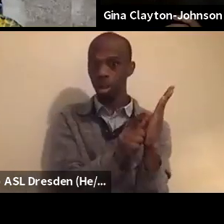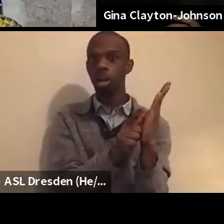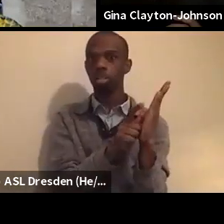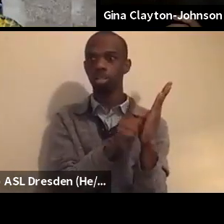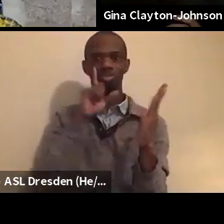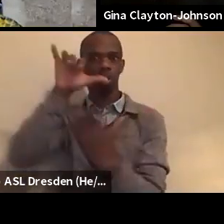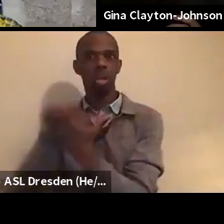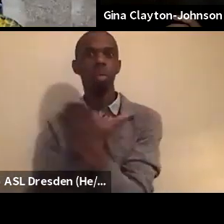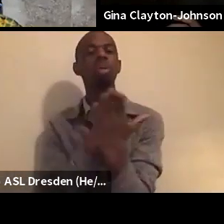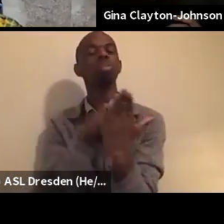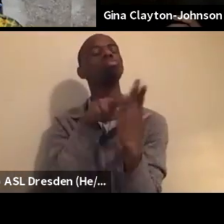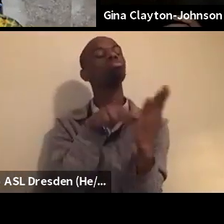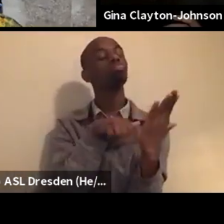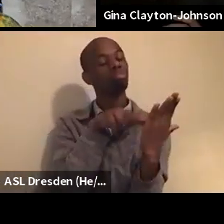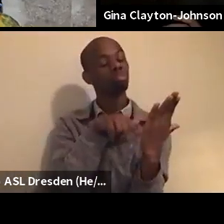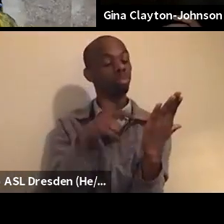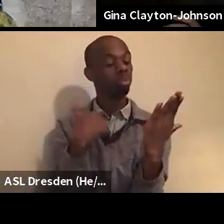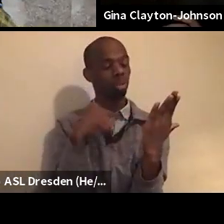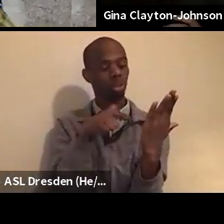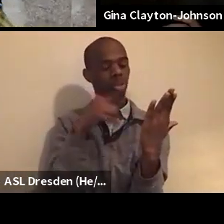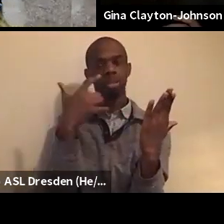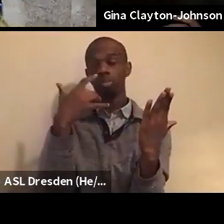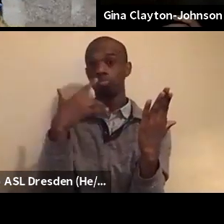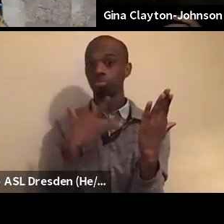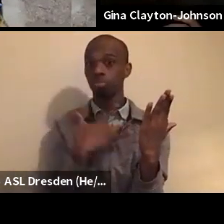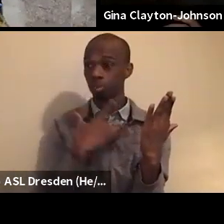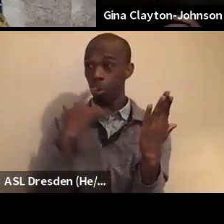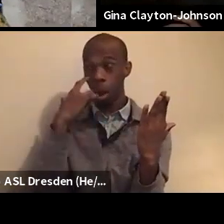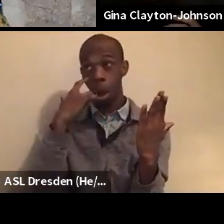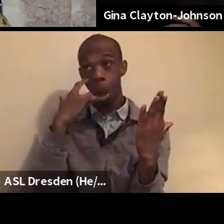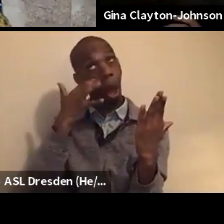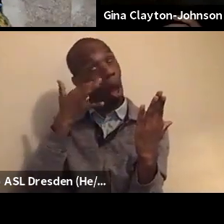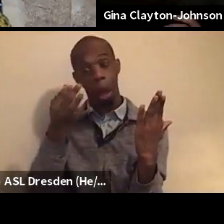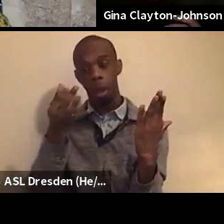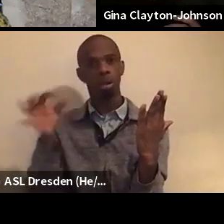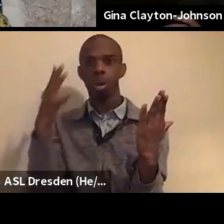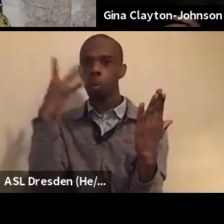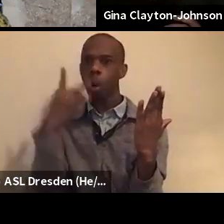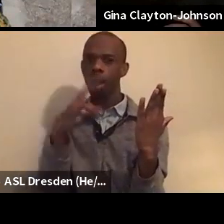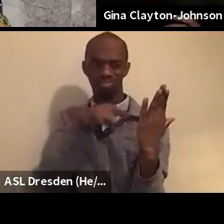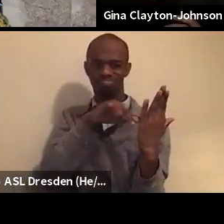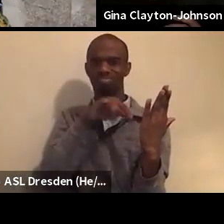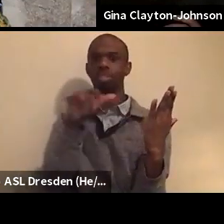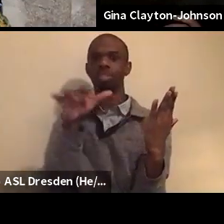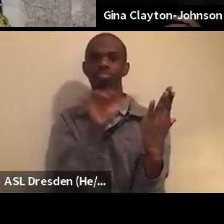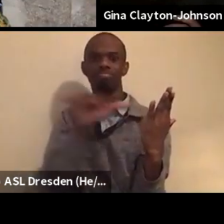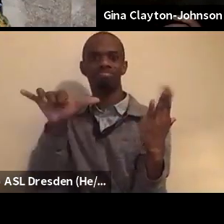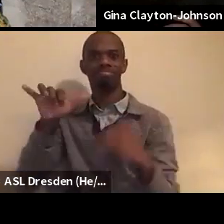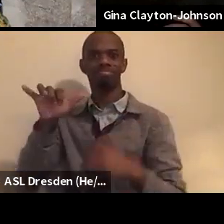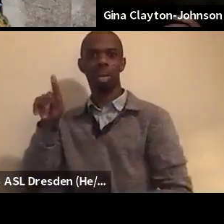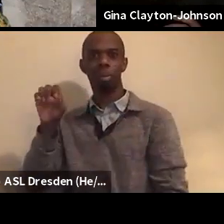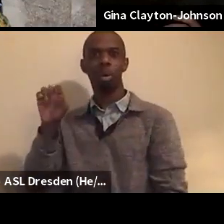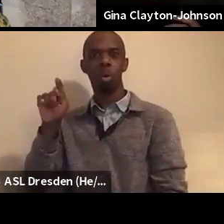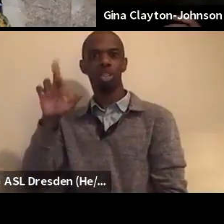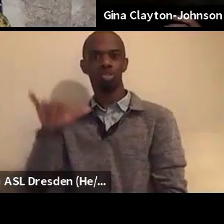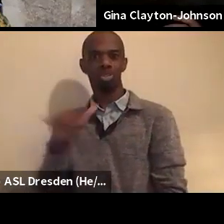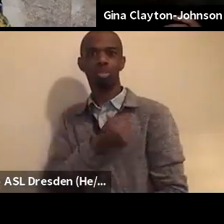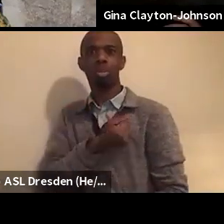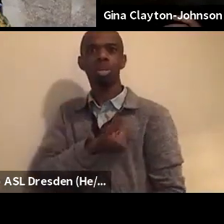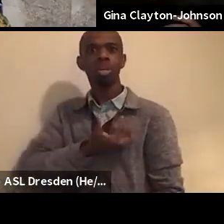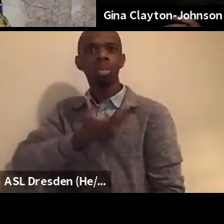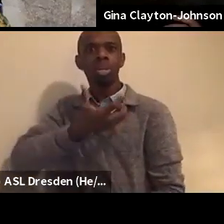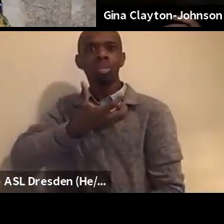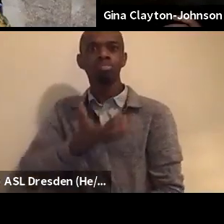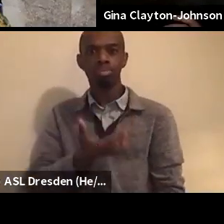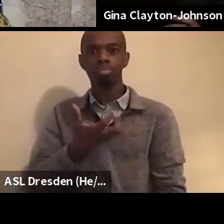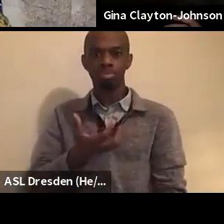like poetry and it reminds us how much we actually deserve as Black people in this